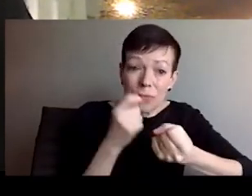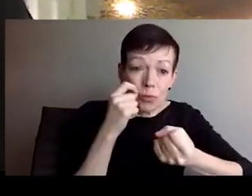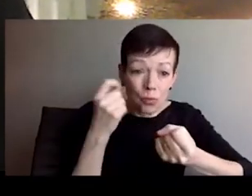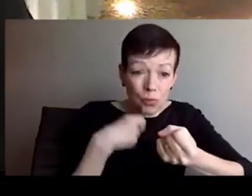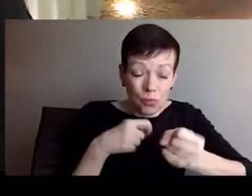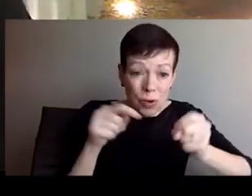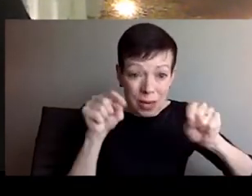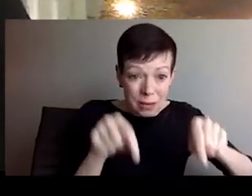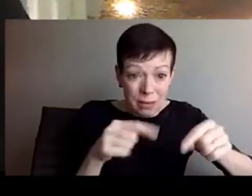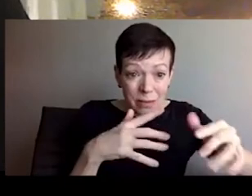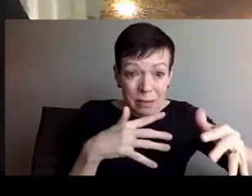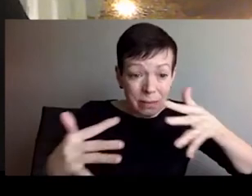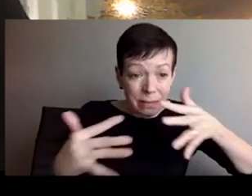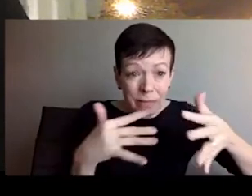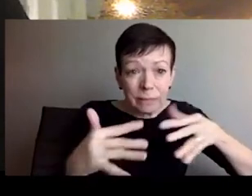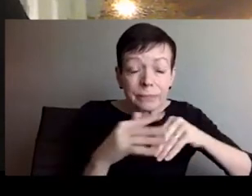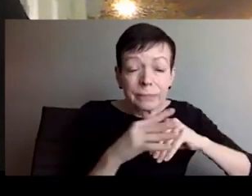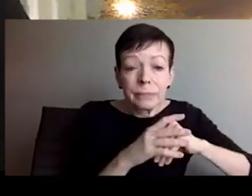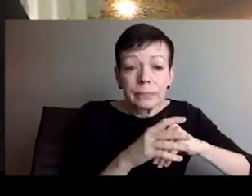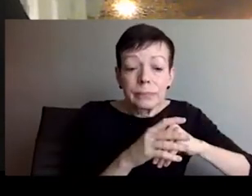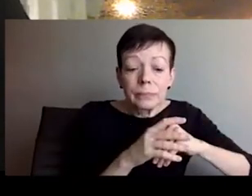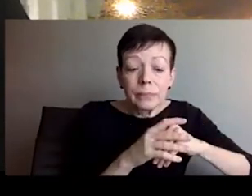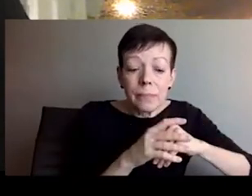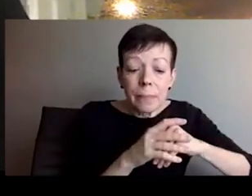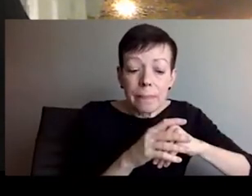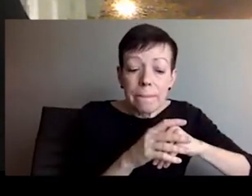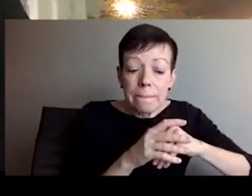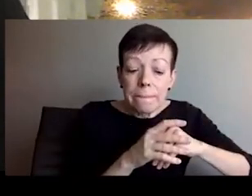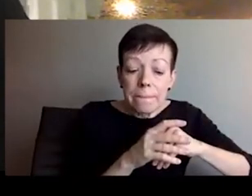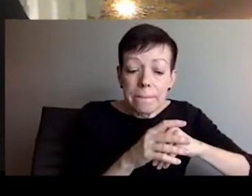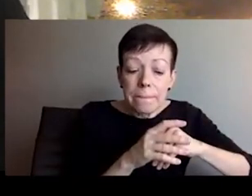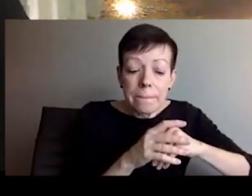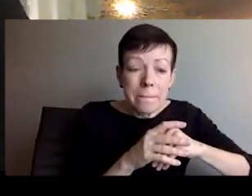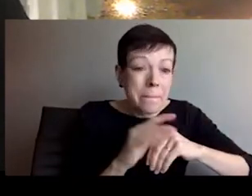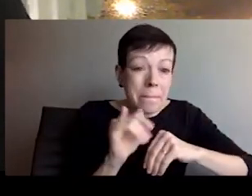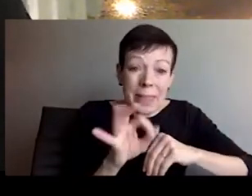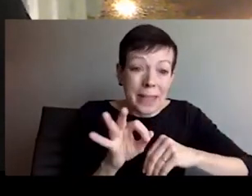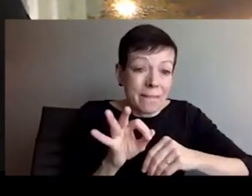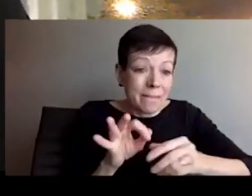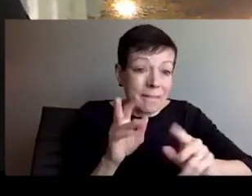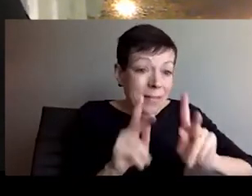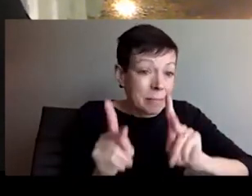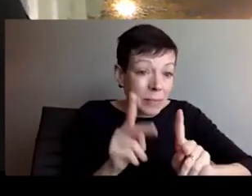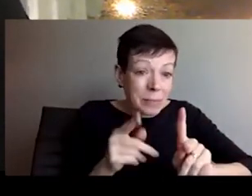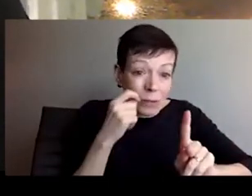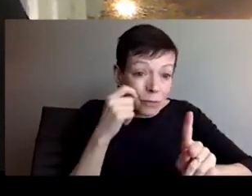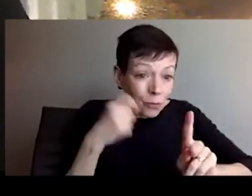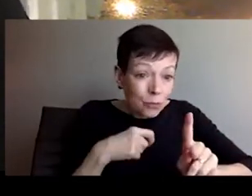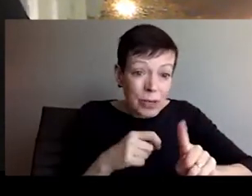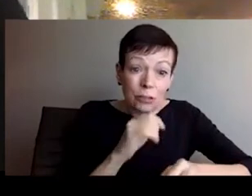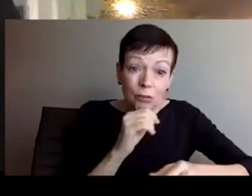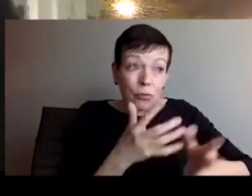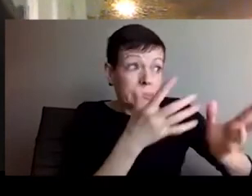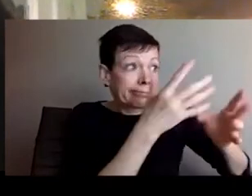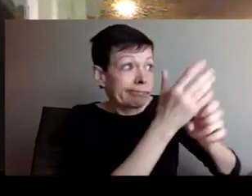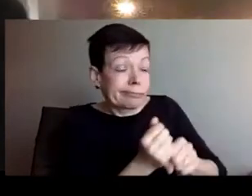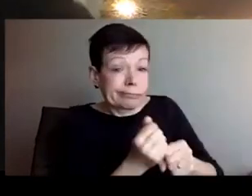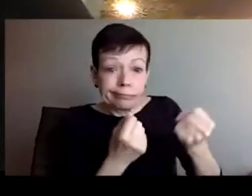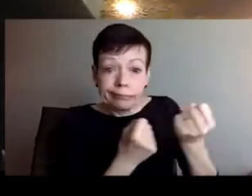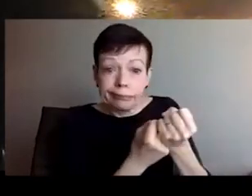revenge, or some historical and political myth, which is they created,